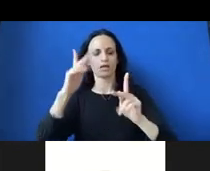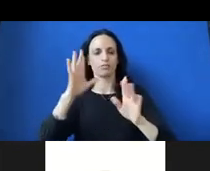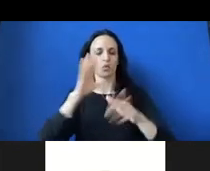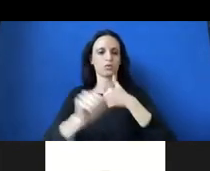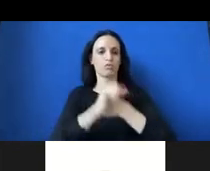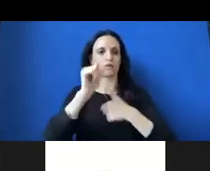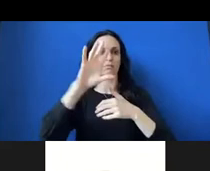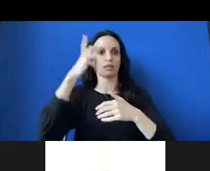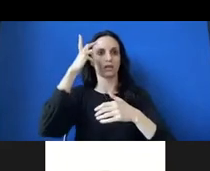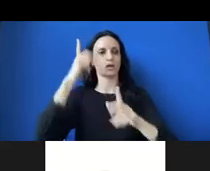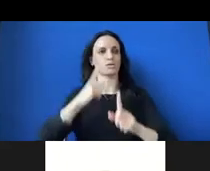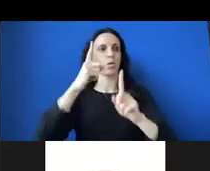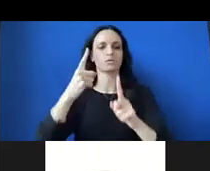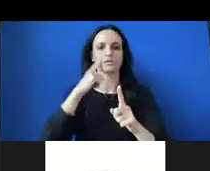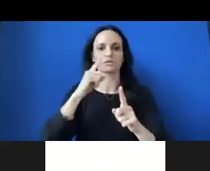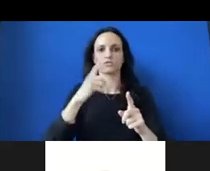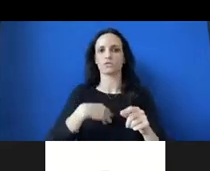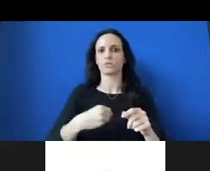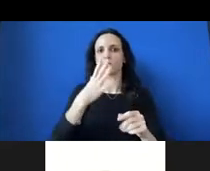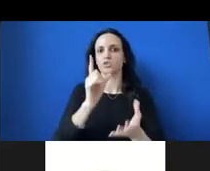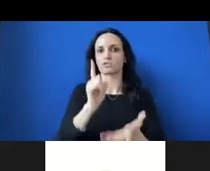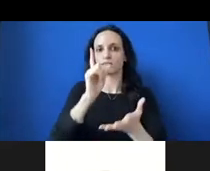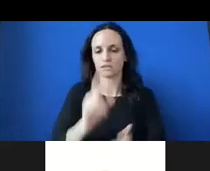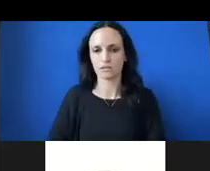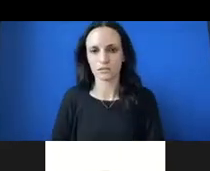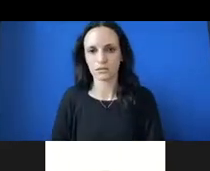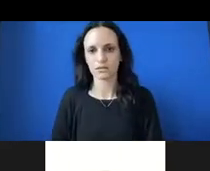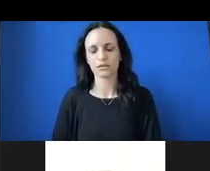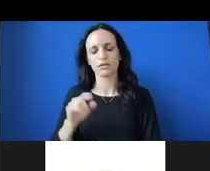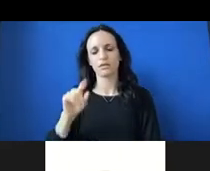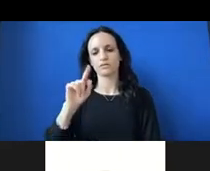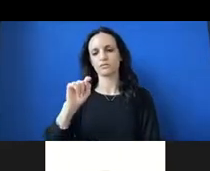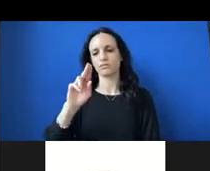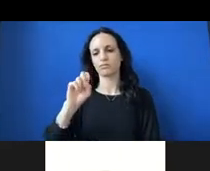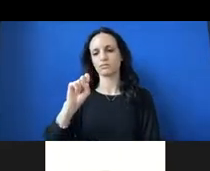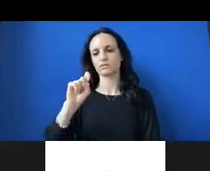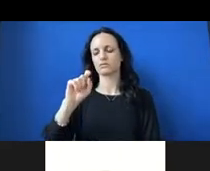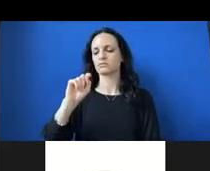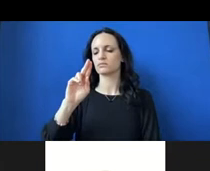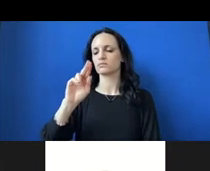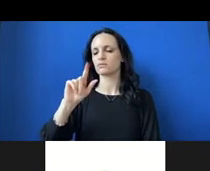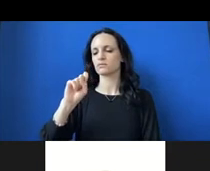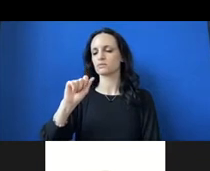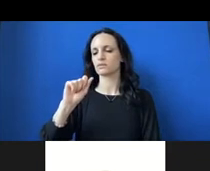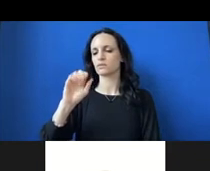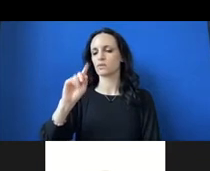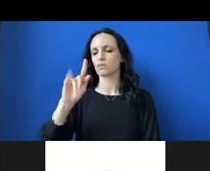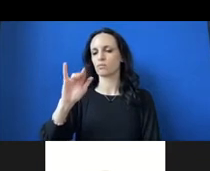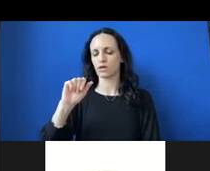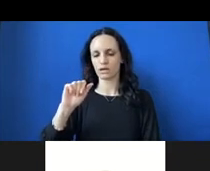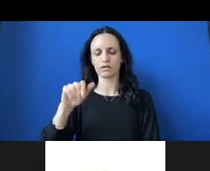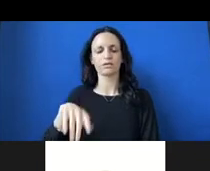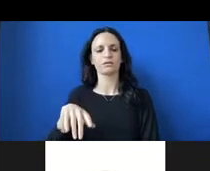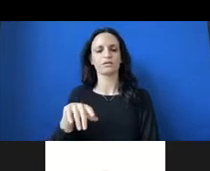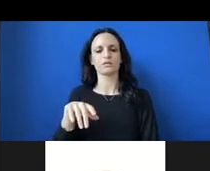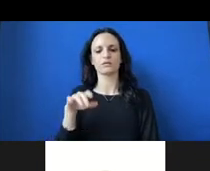The massacre took place in the Greenwood District in Tulsa, Oklahoma, which was one of the most prominent concentrations of black businesses